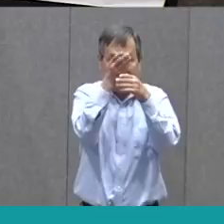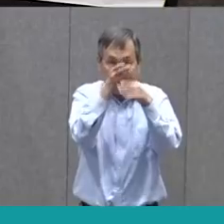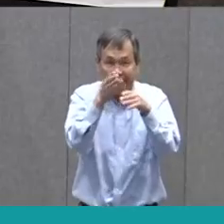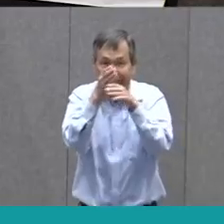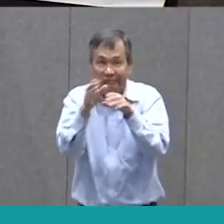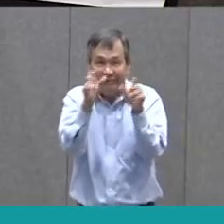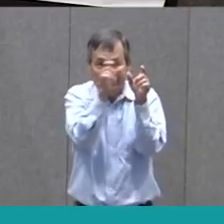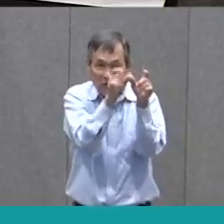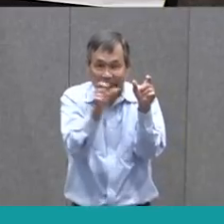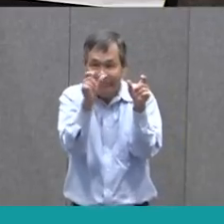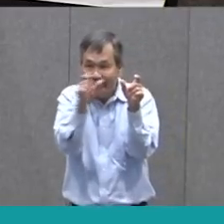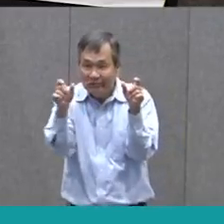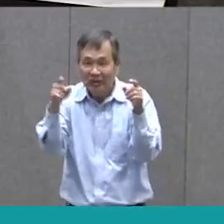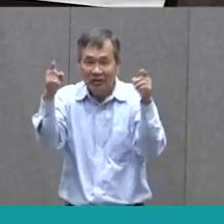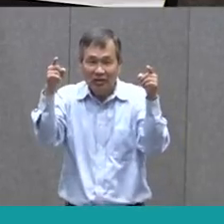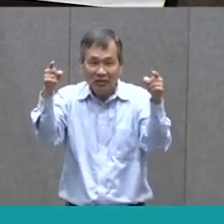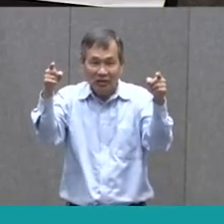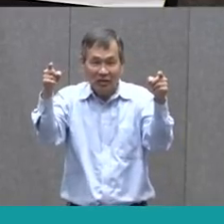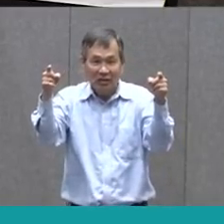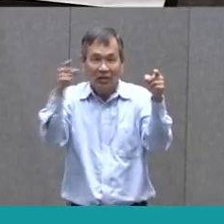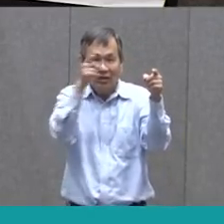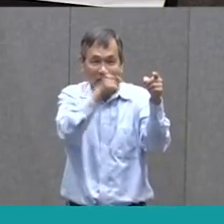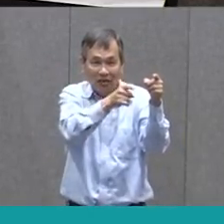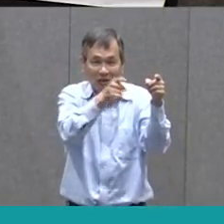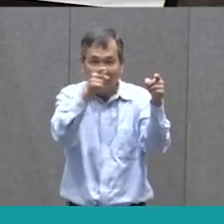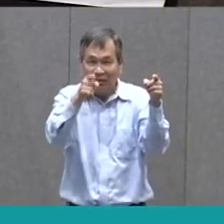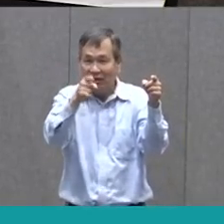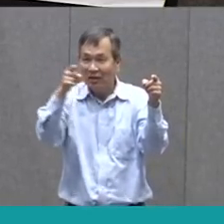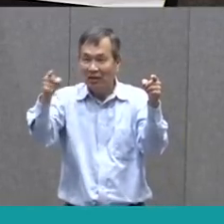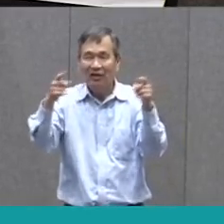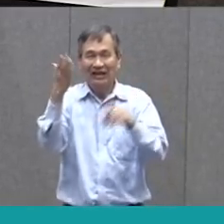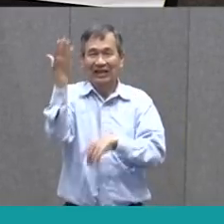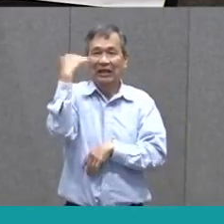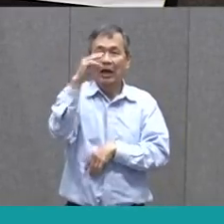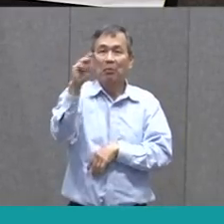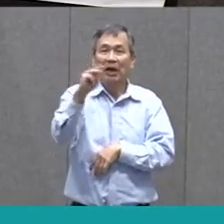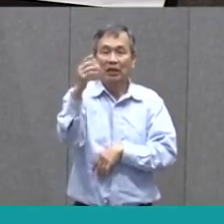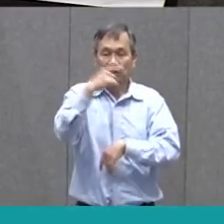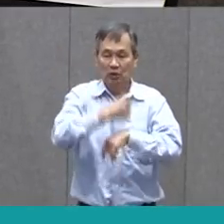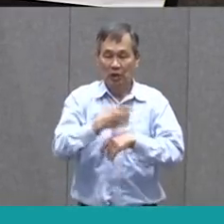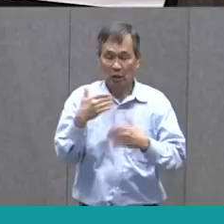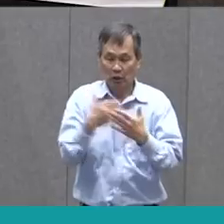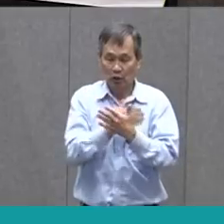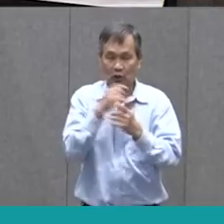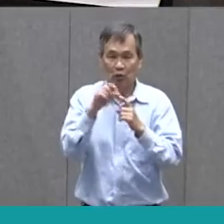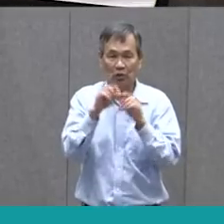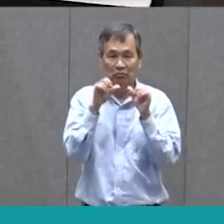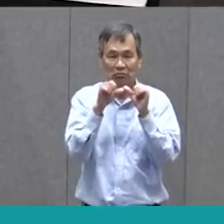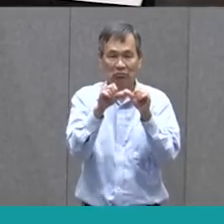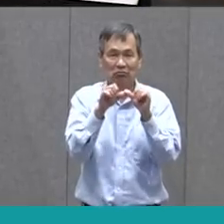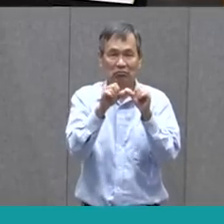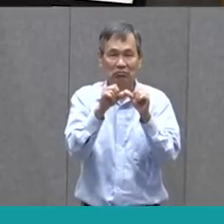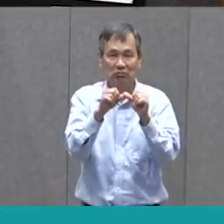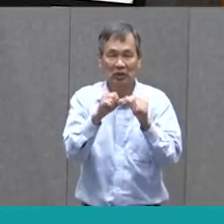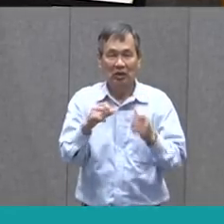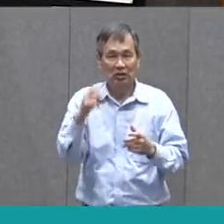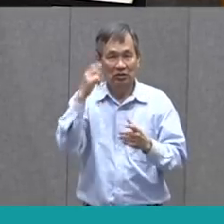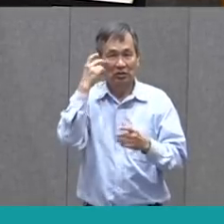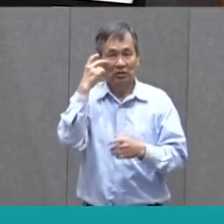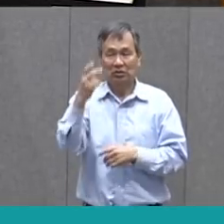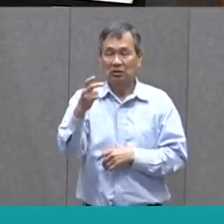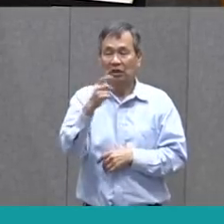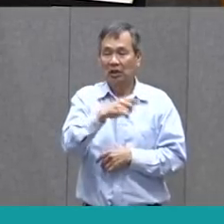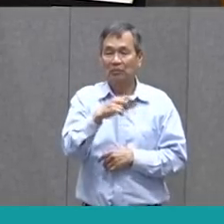smaller pieces. And that was our word of the day on Monday. Today, our new word of the day is persistence. And you just